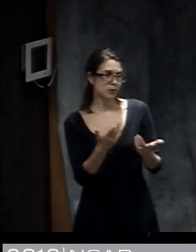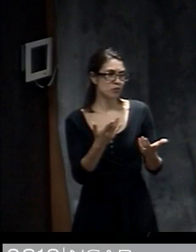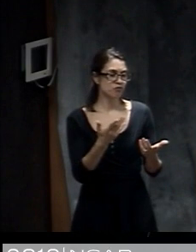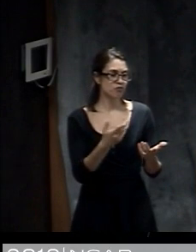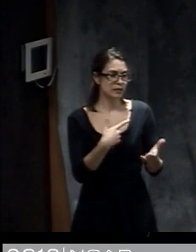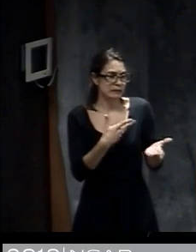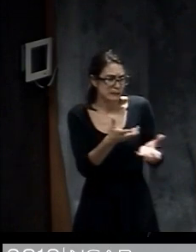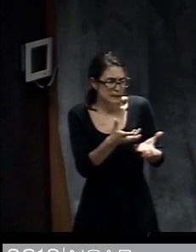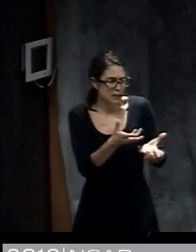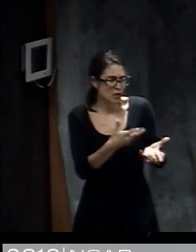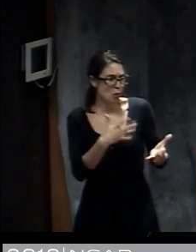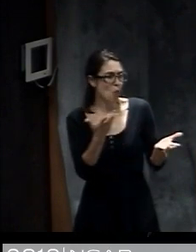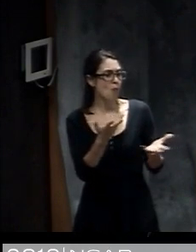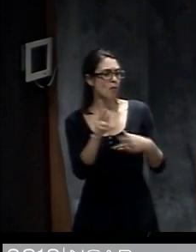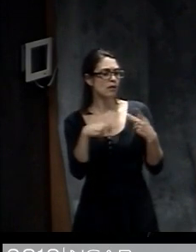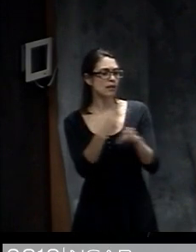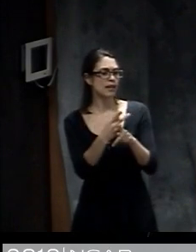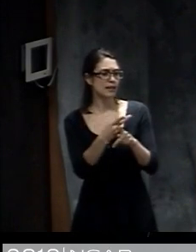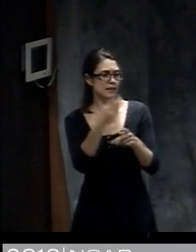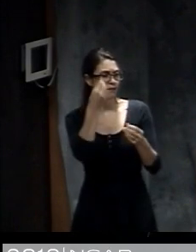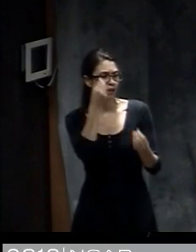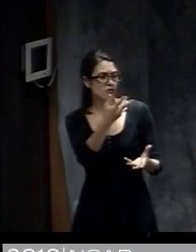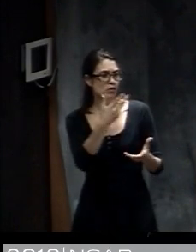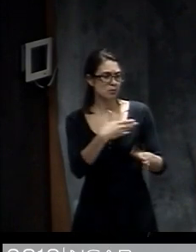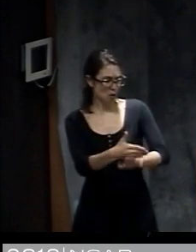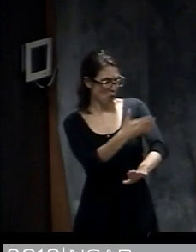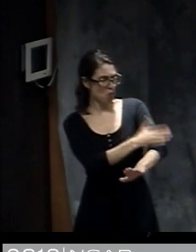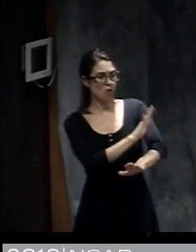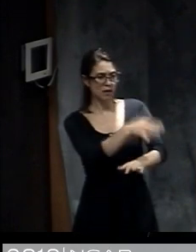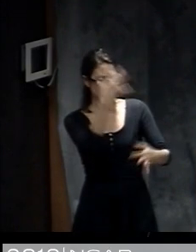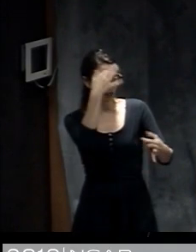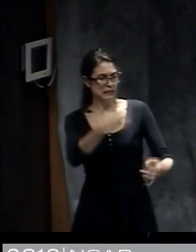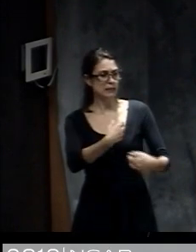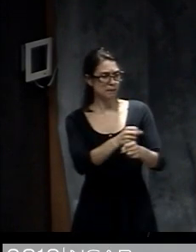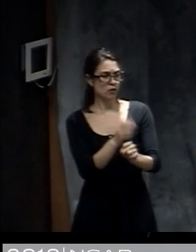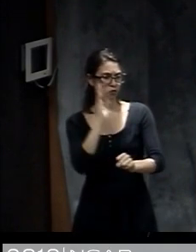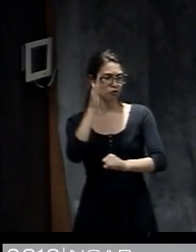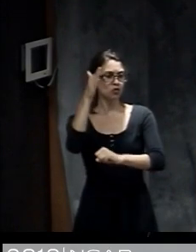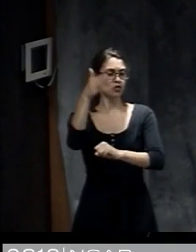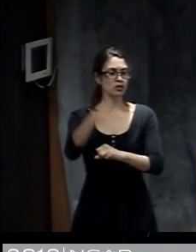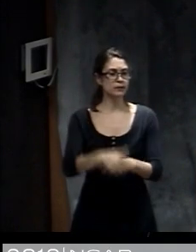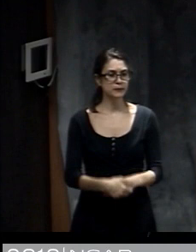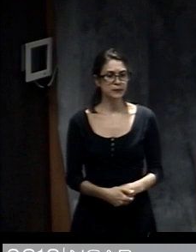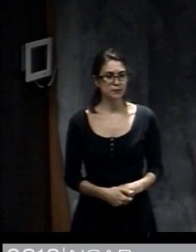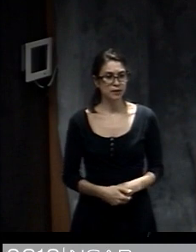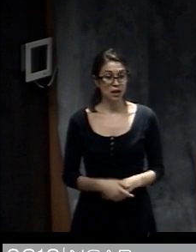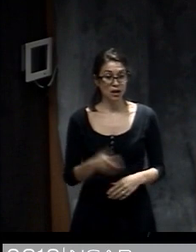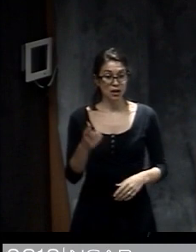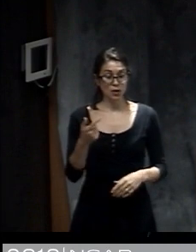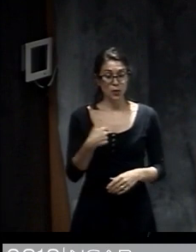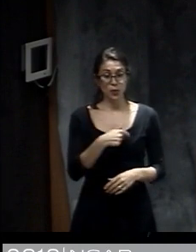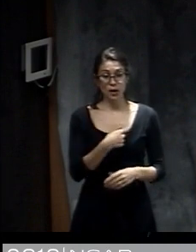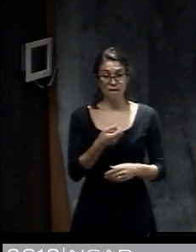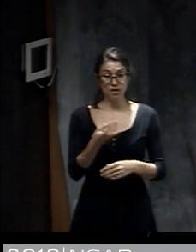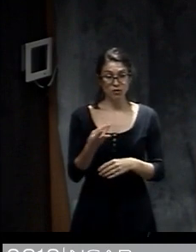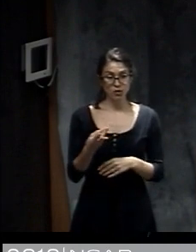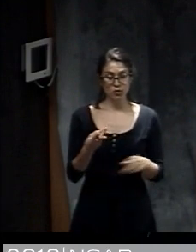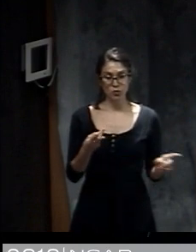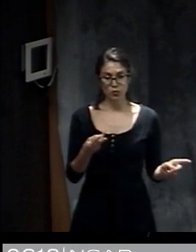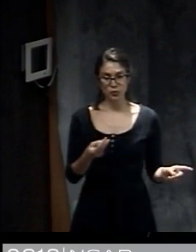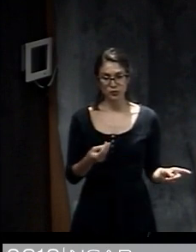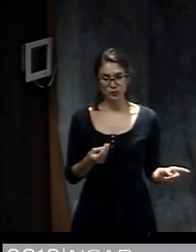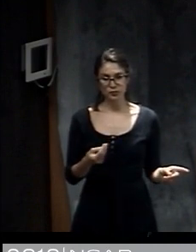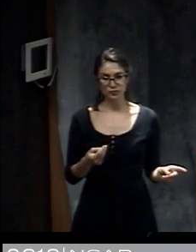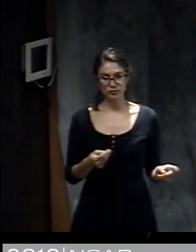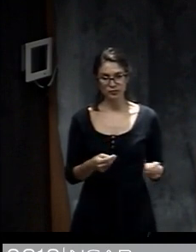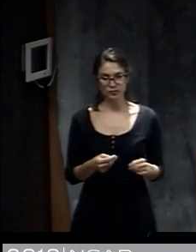be really valuable to them in the future. We conduct focus groups which are a series of guided conversations with